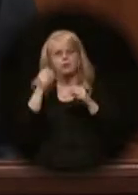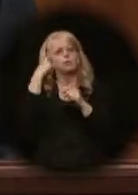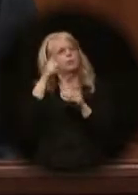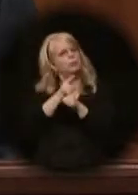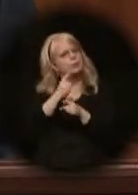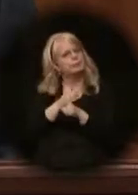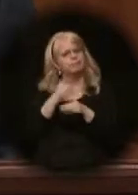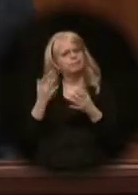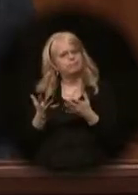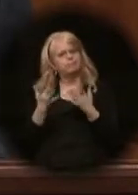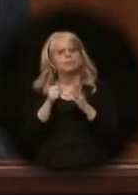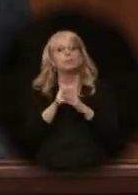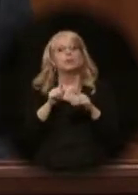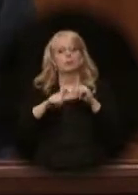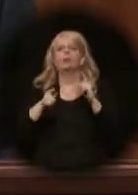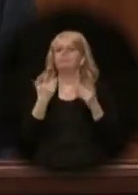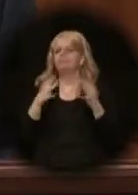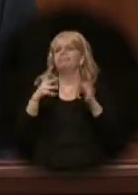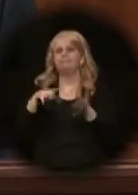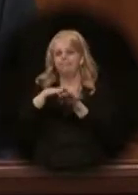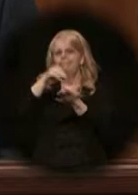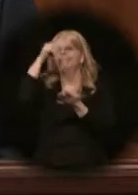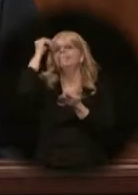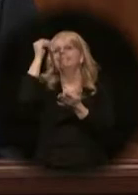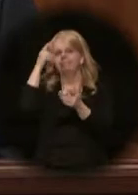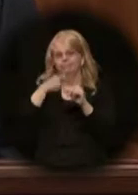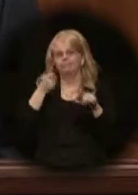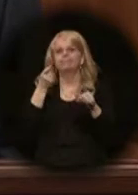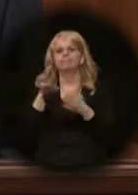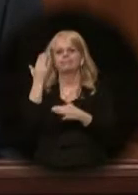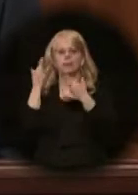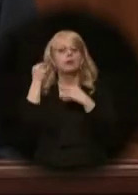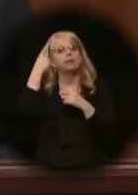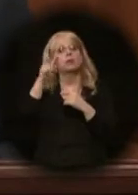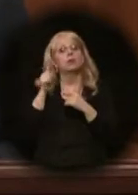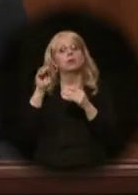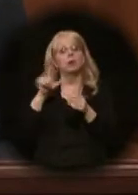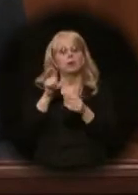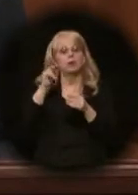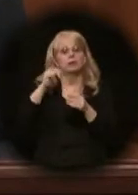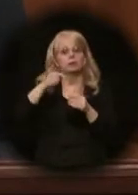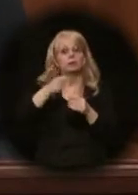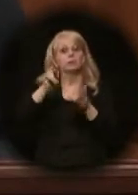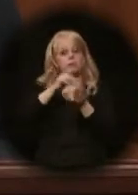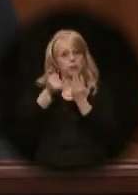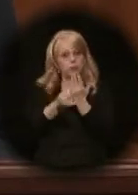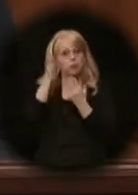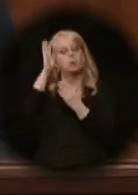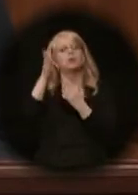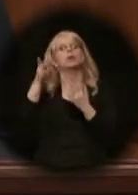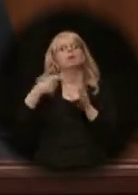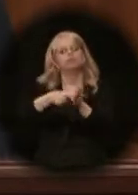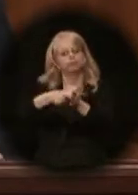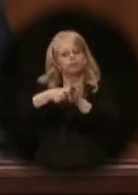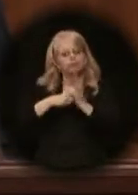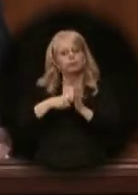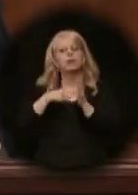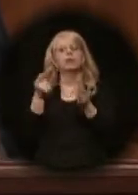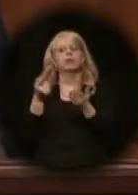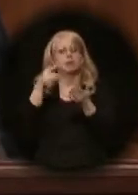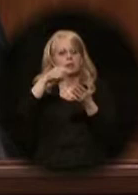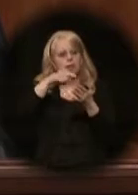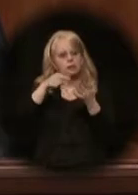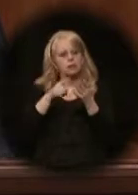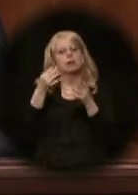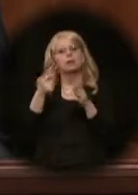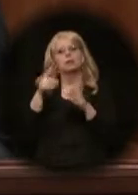right. Well, we have learned the lessons of history. For the Alaska LNG project, we will insist on terms that any partner